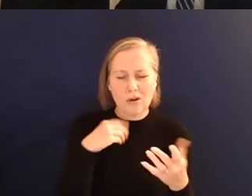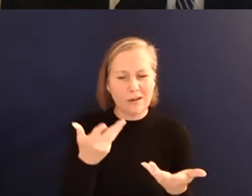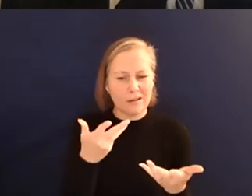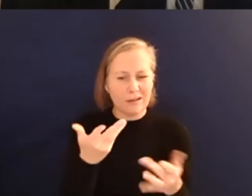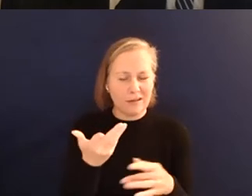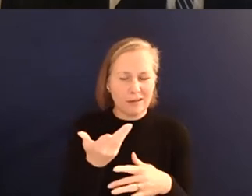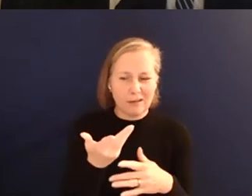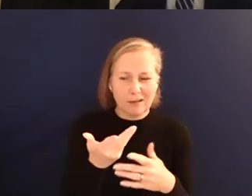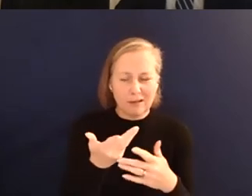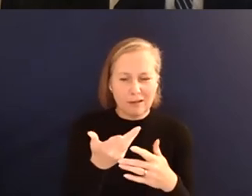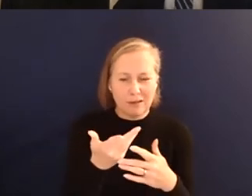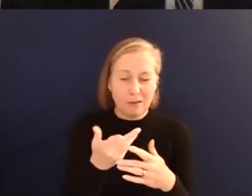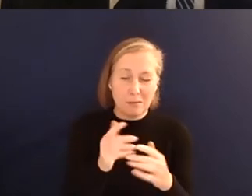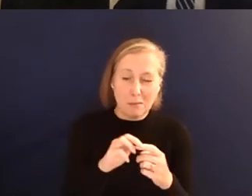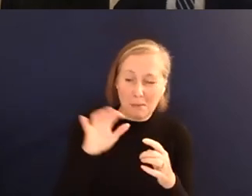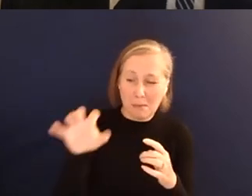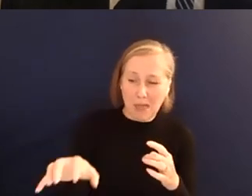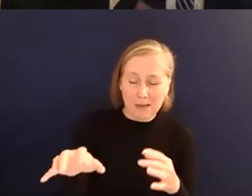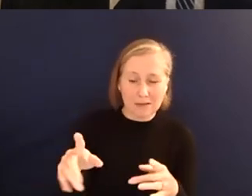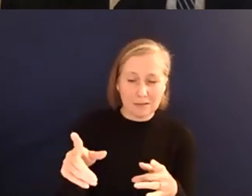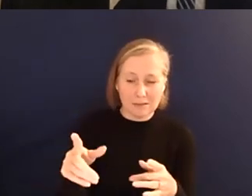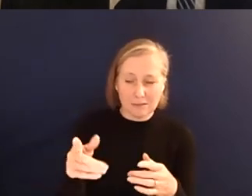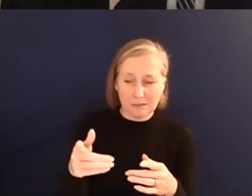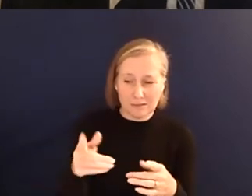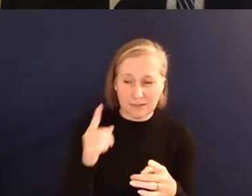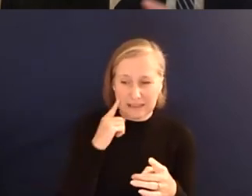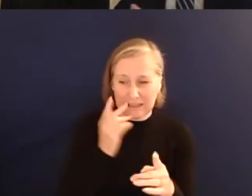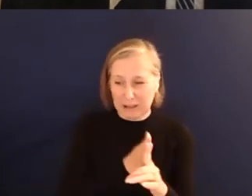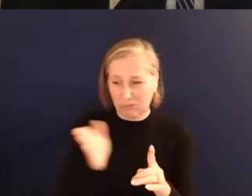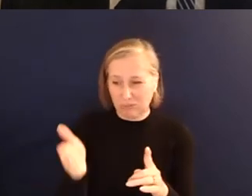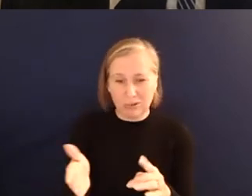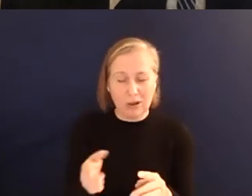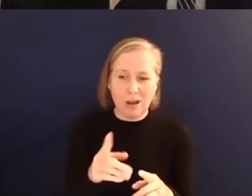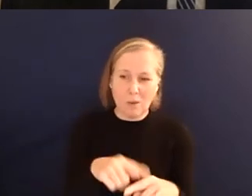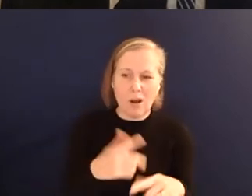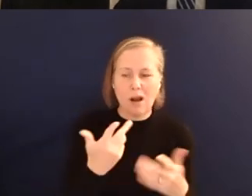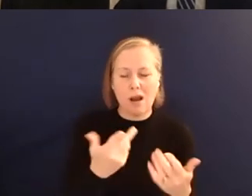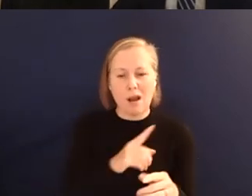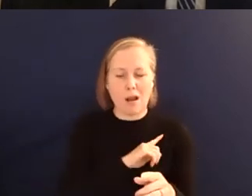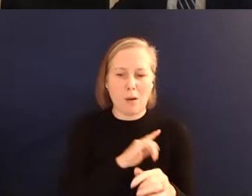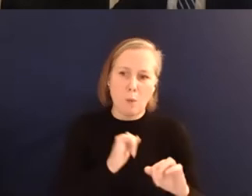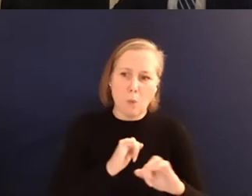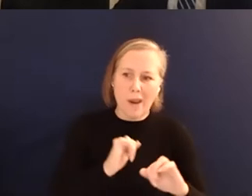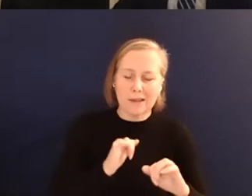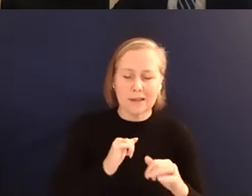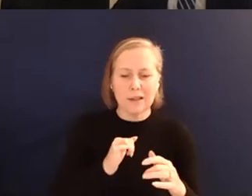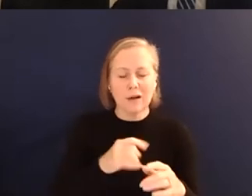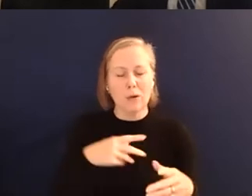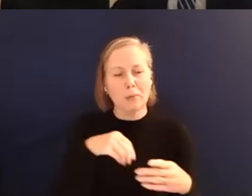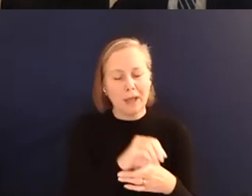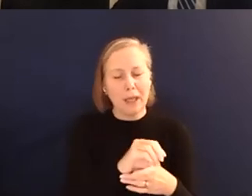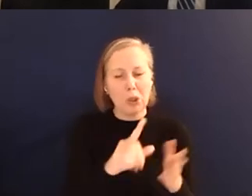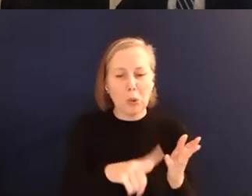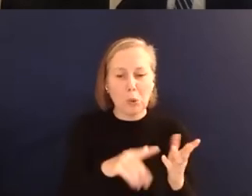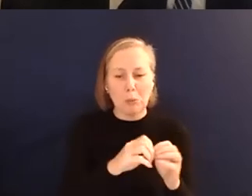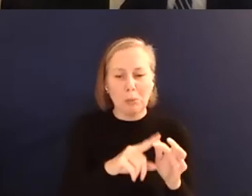efficiently. So you always have to wait for a long time where you pay money to get an Uber or something to go somewhere